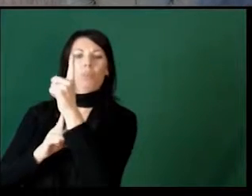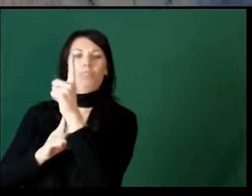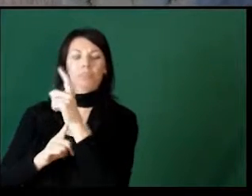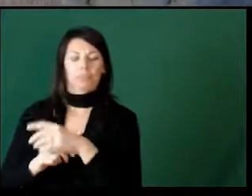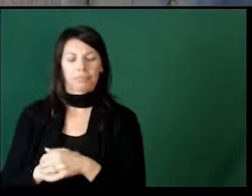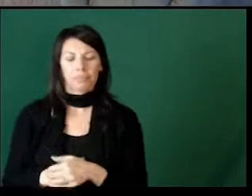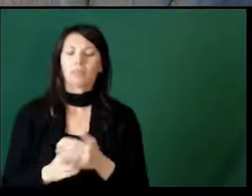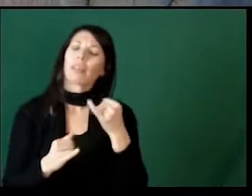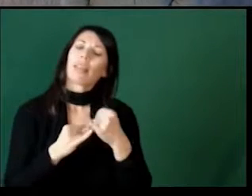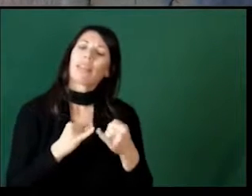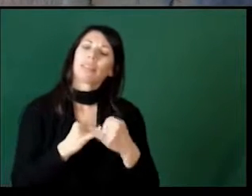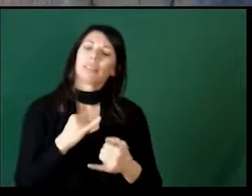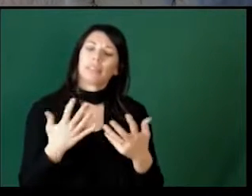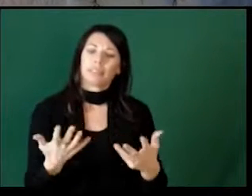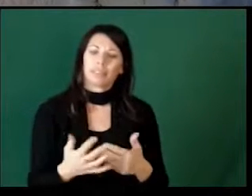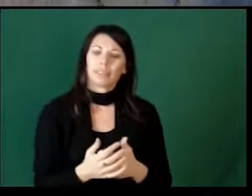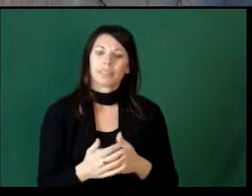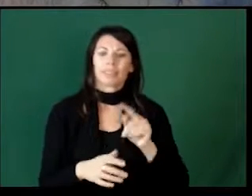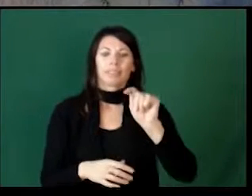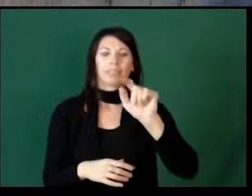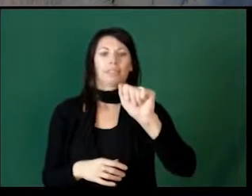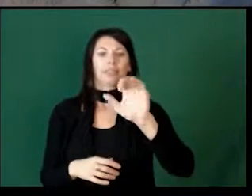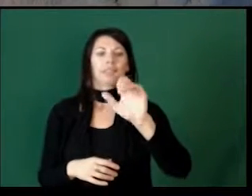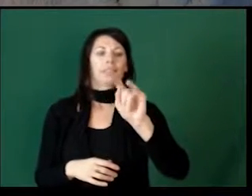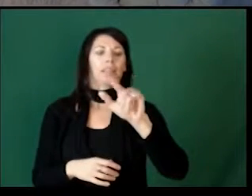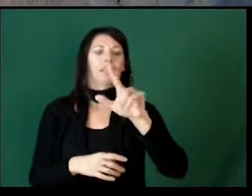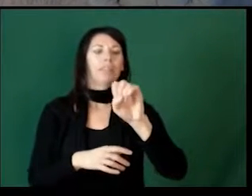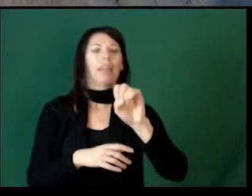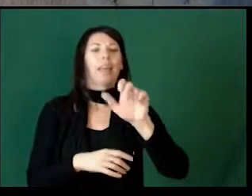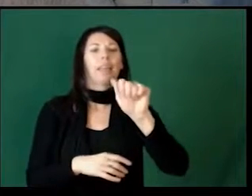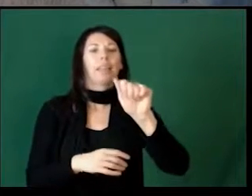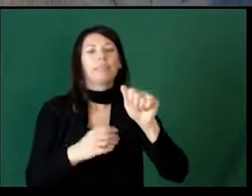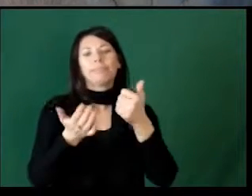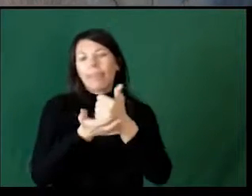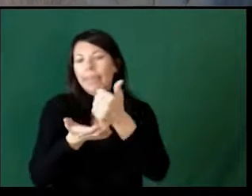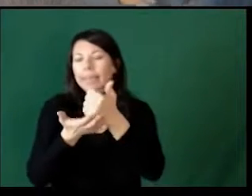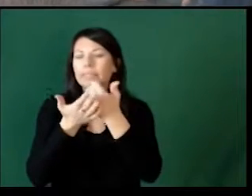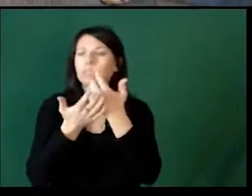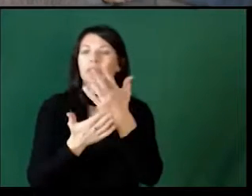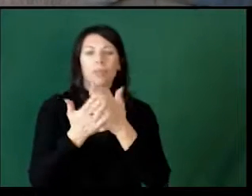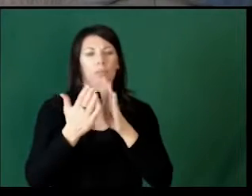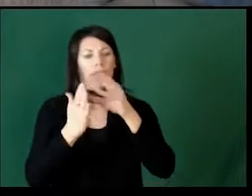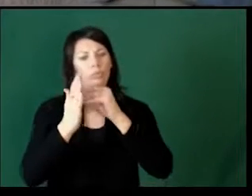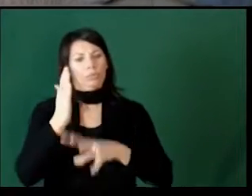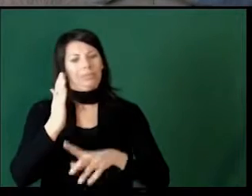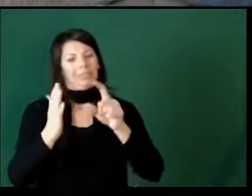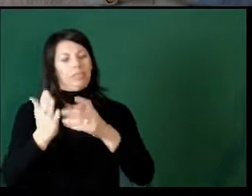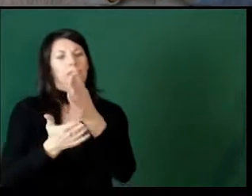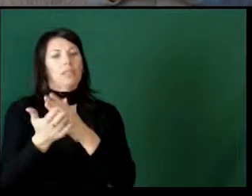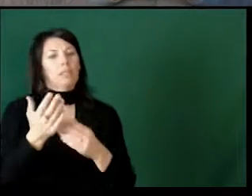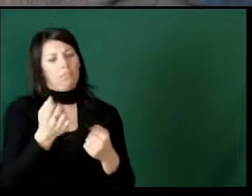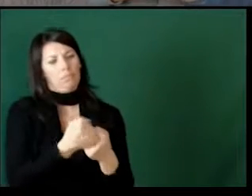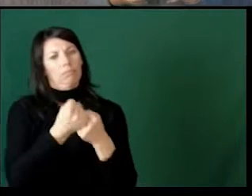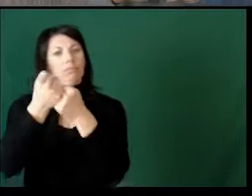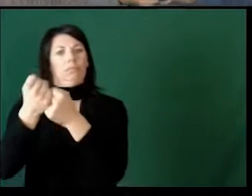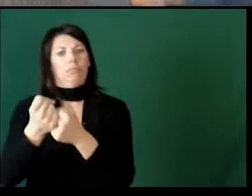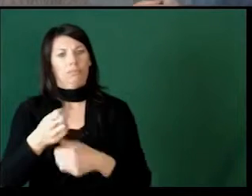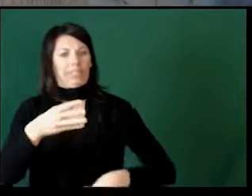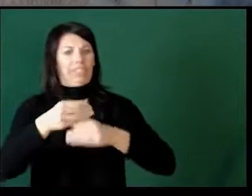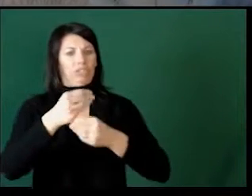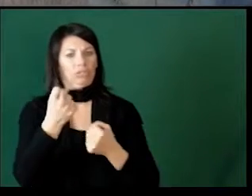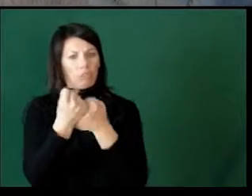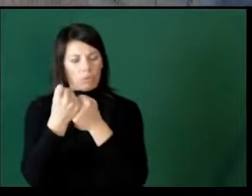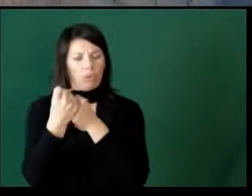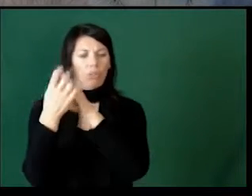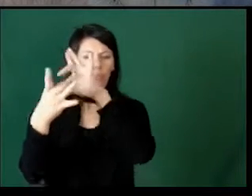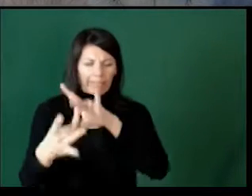in the moment. And then lastly, tactile aids. Some of your students may need some additional support when it